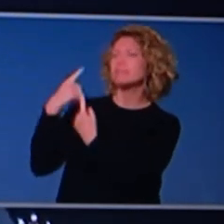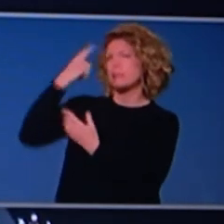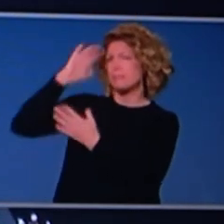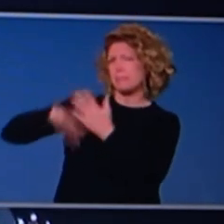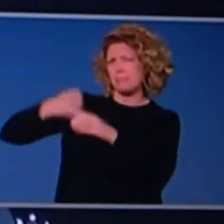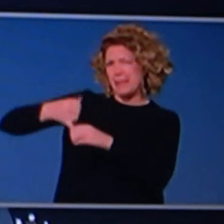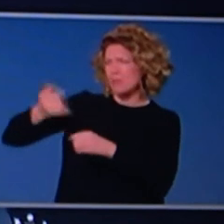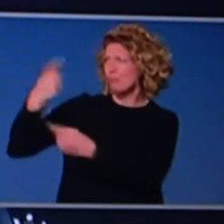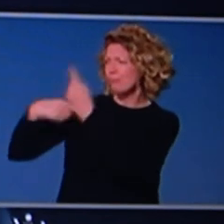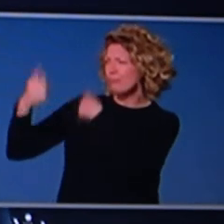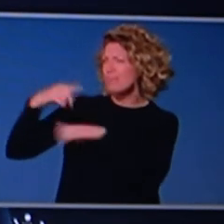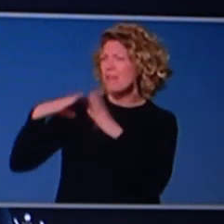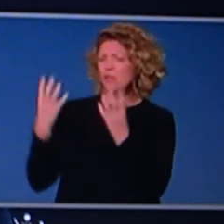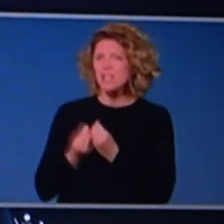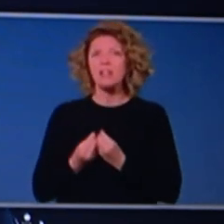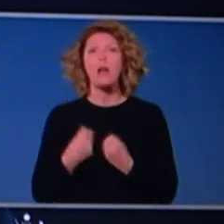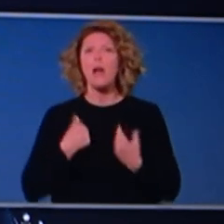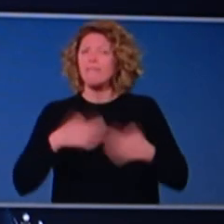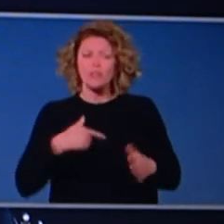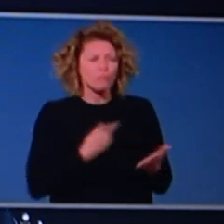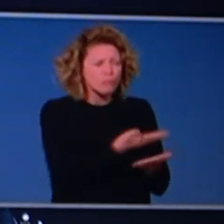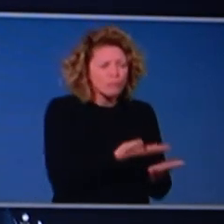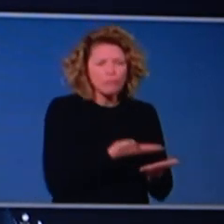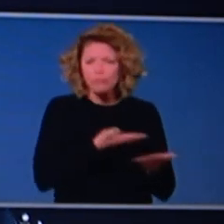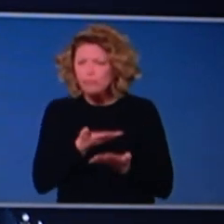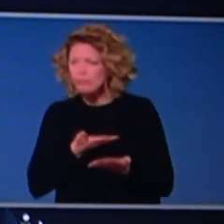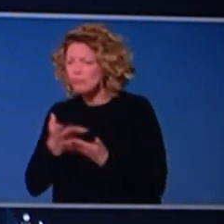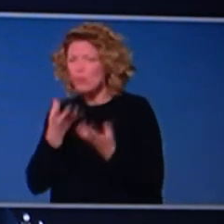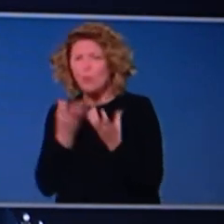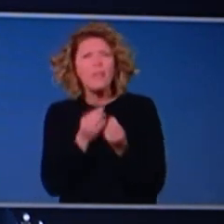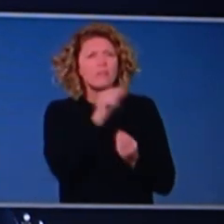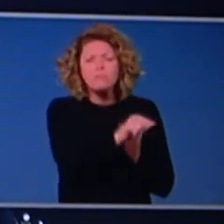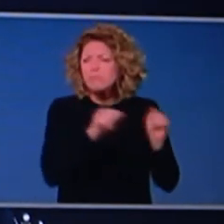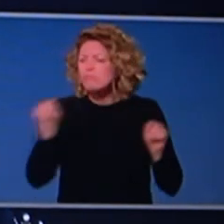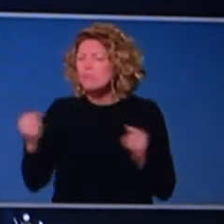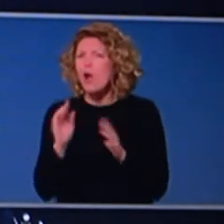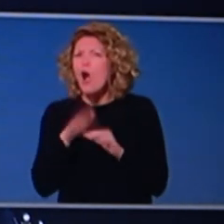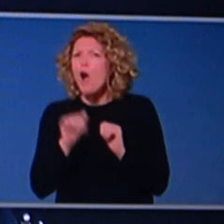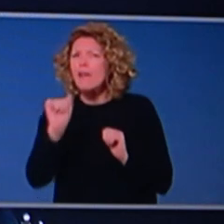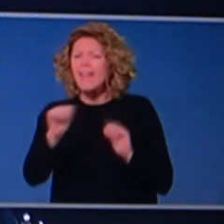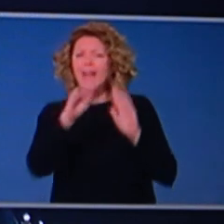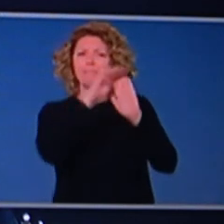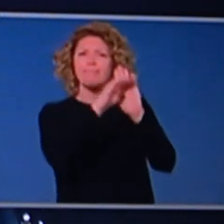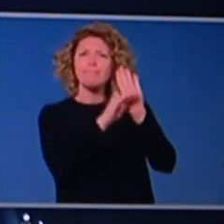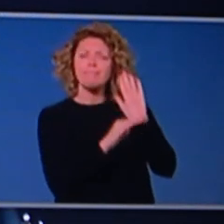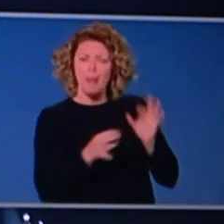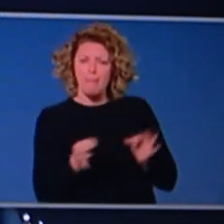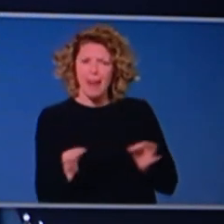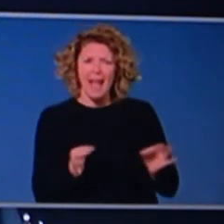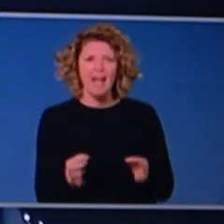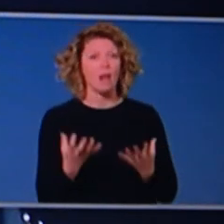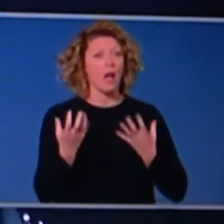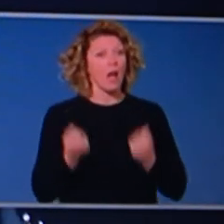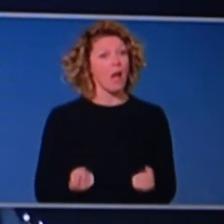conversations with some key players in the sector this week with respect to the development of their code and things that they are